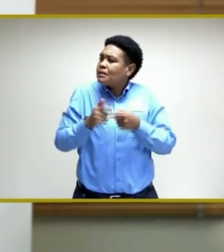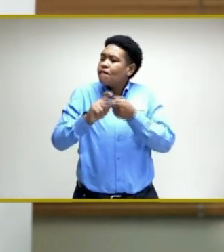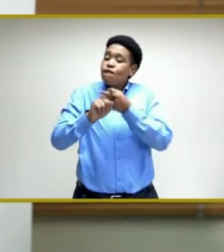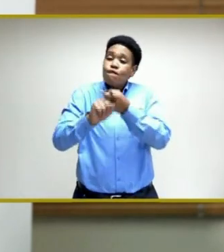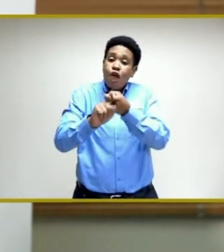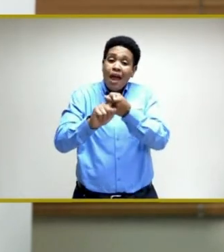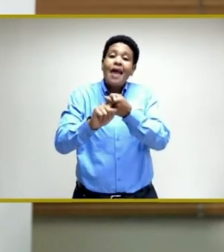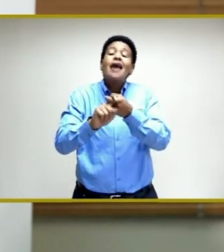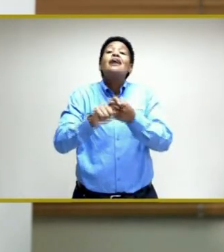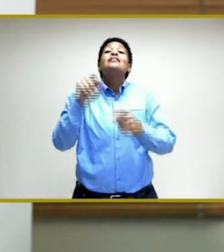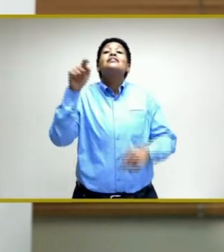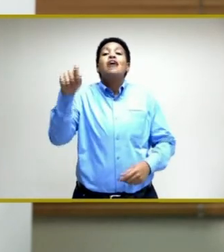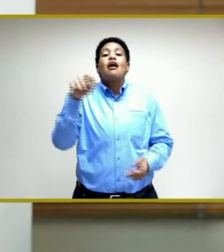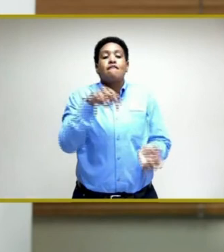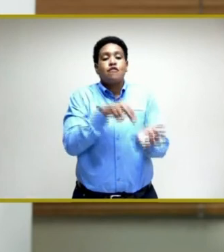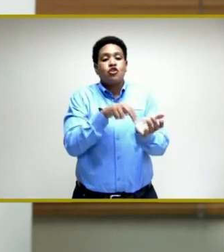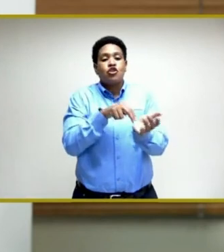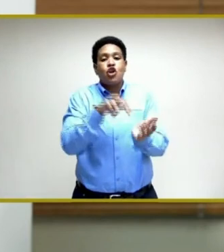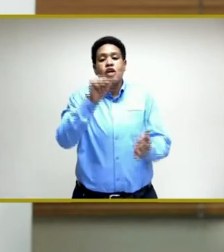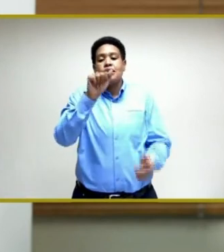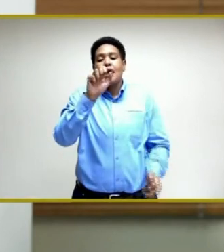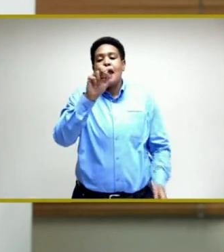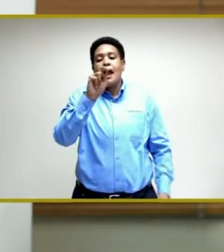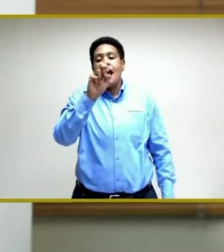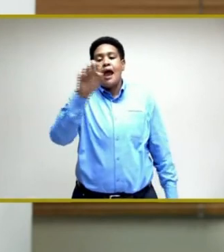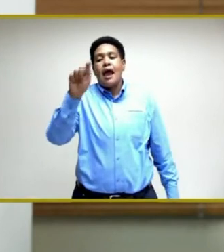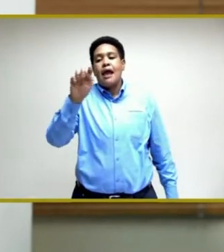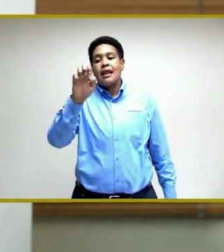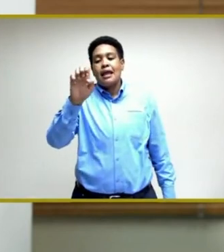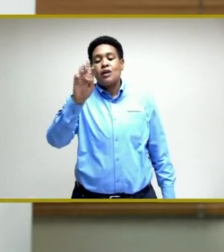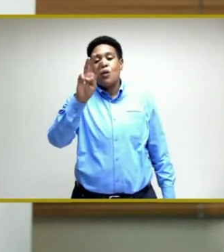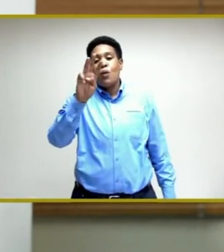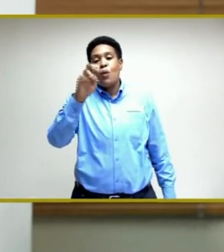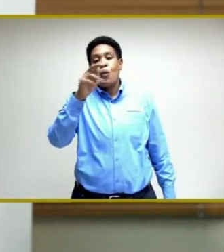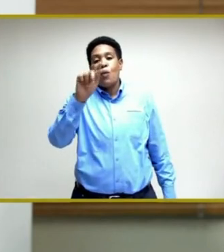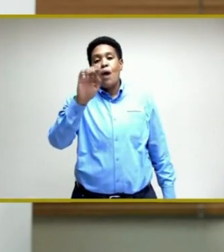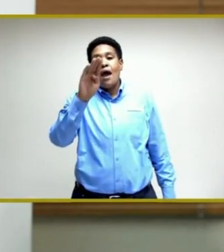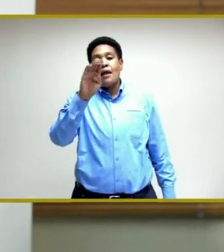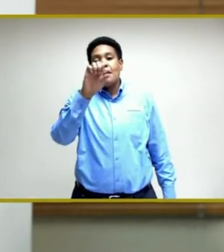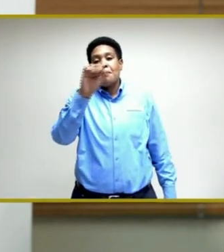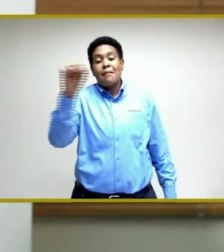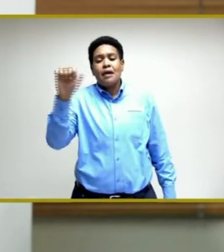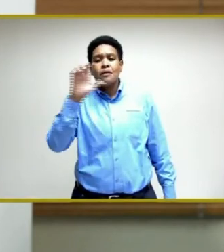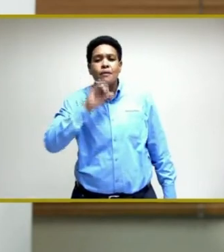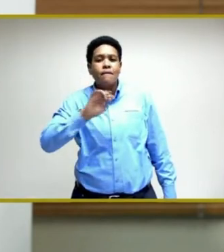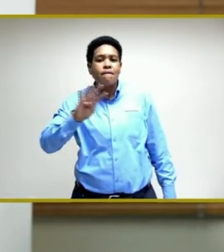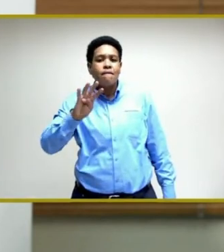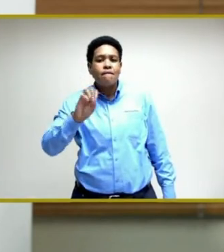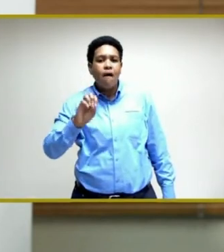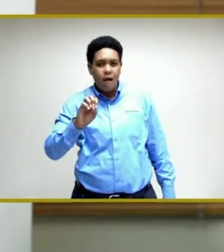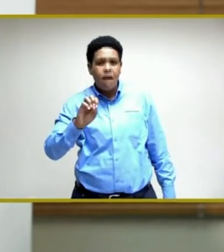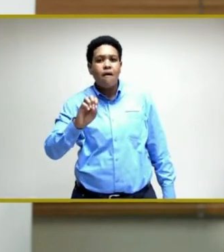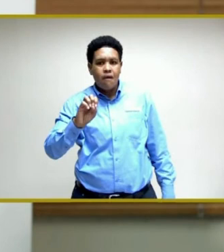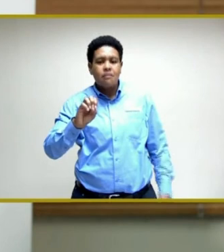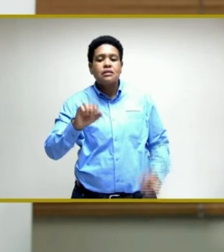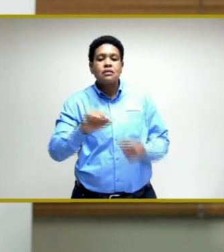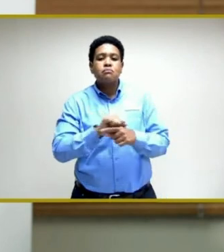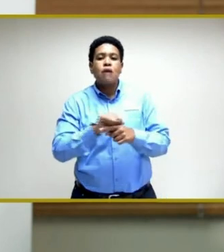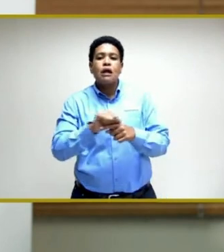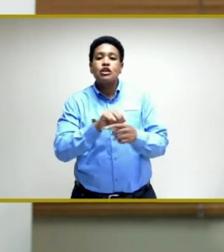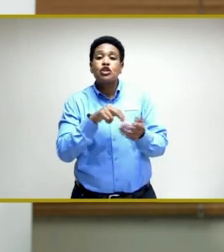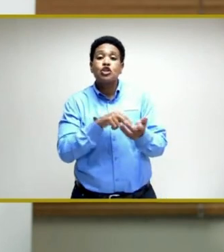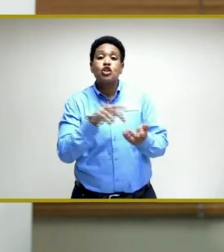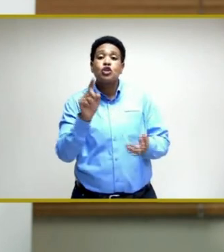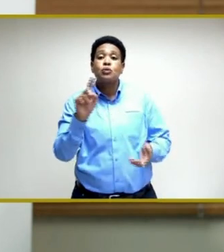of nurse Annette White-Best, 40 years old practicing nurse at the Percy Junior Hospital,